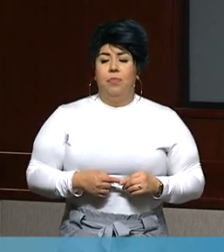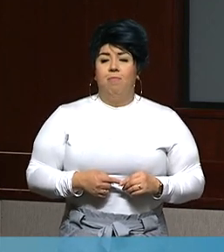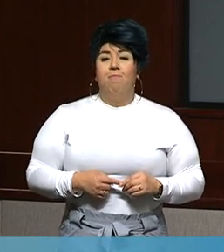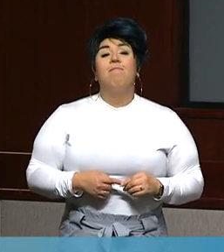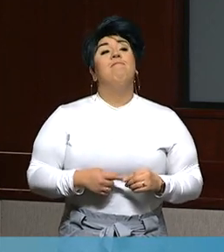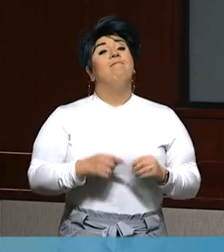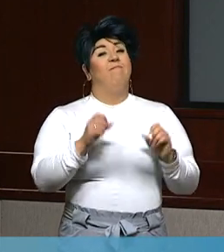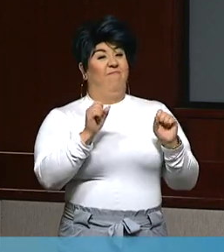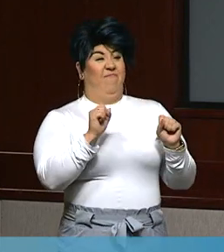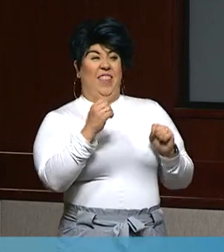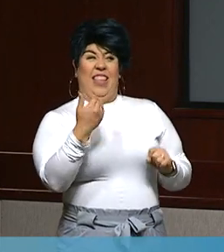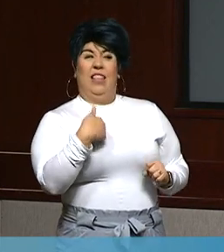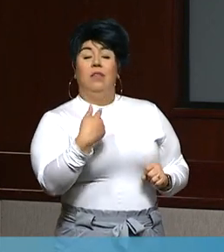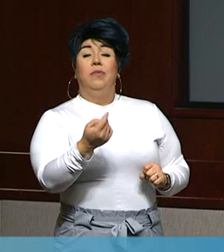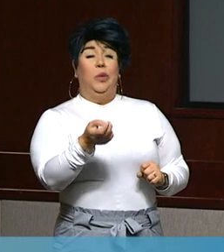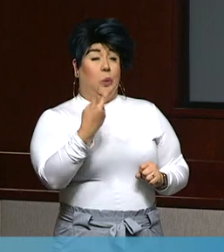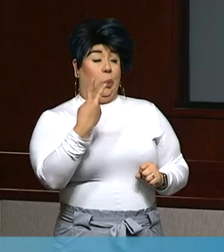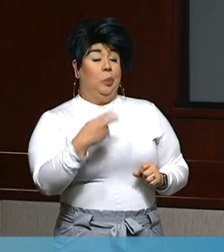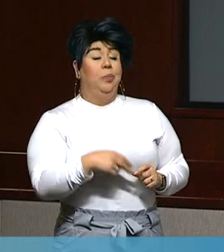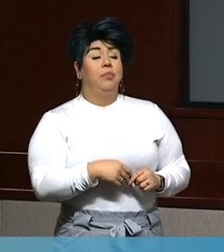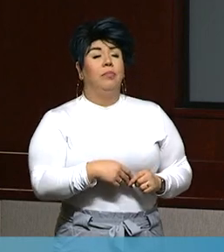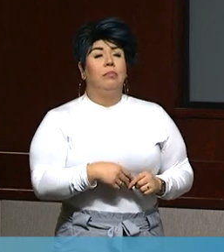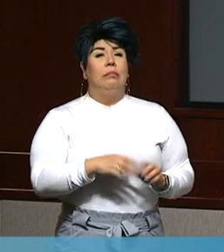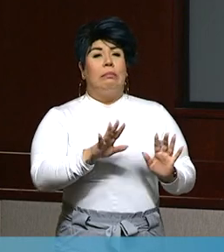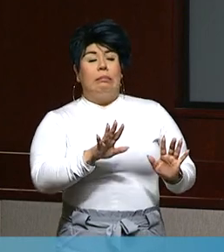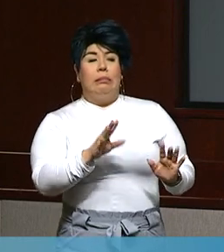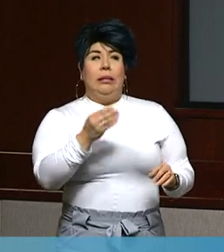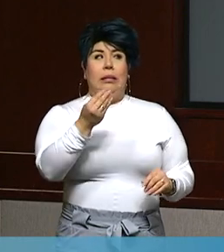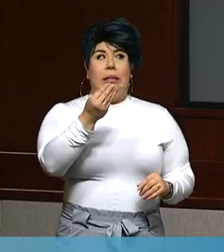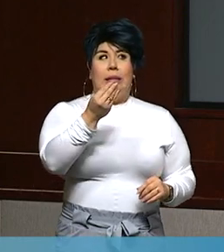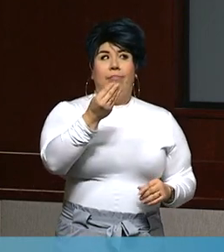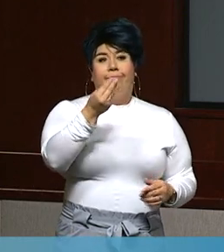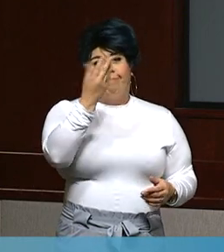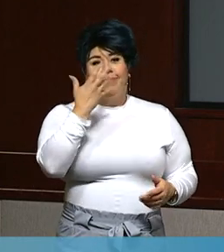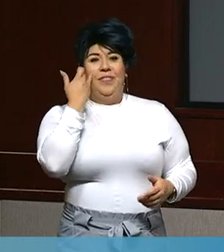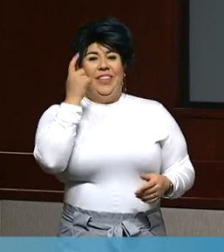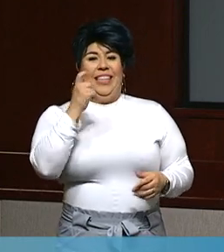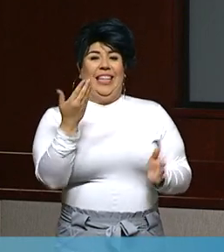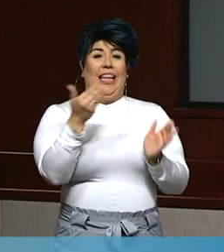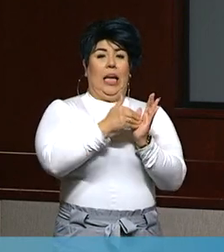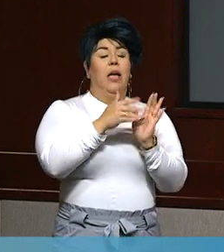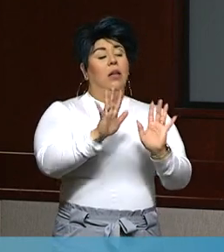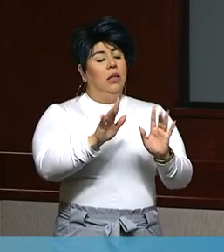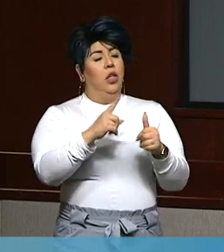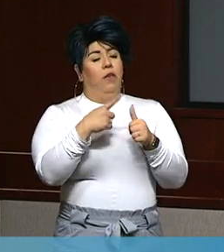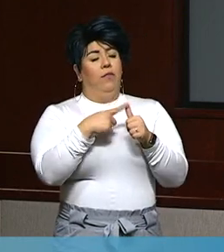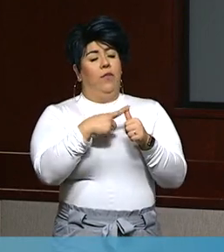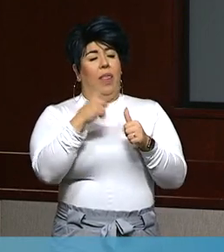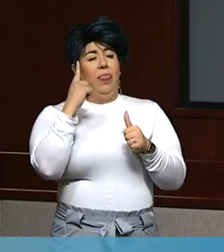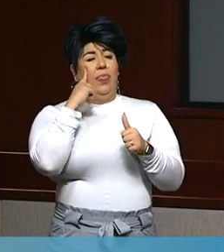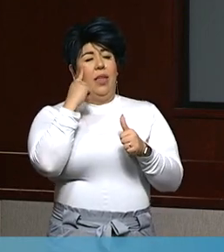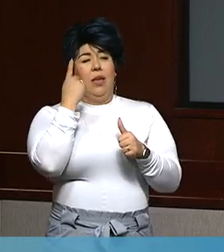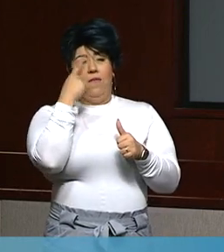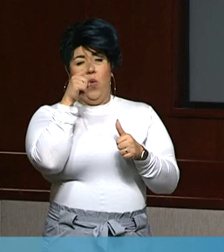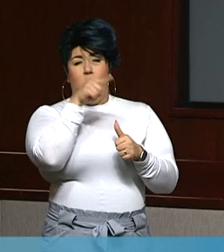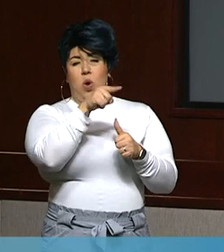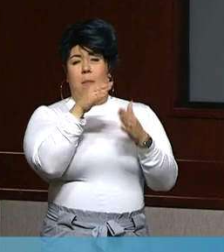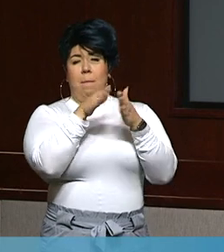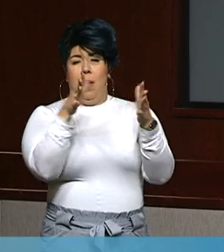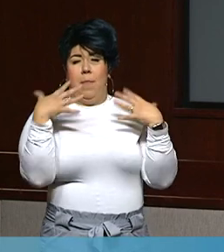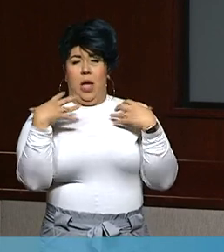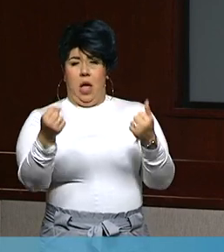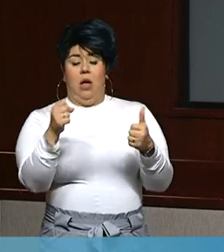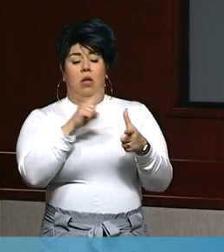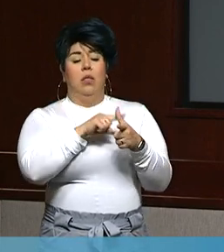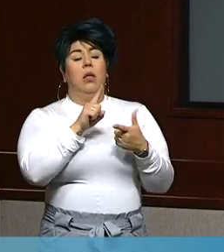Yes, two follow up questions, Megan, and let me know if need me to repeat any. The first, I believe, will be for Ms. Kerrigan. Mr. Constantine